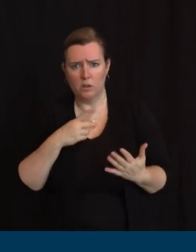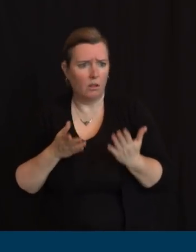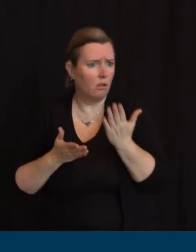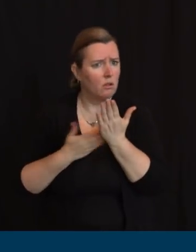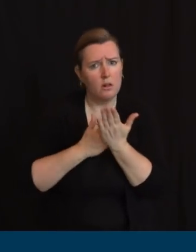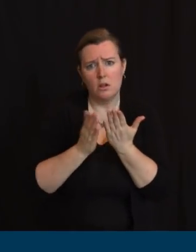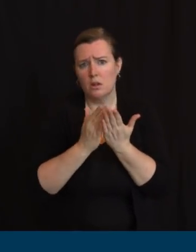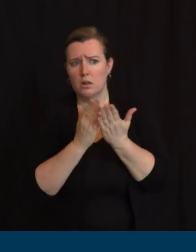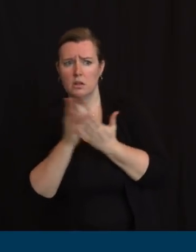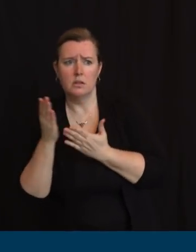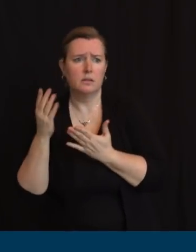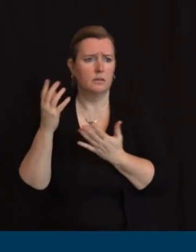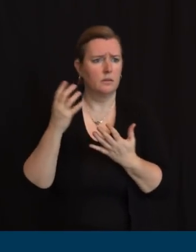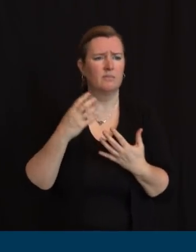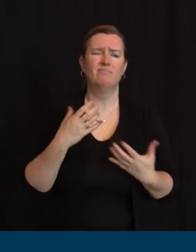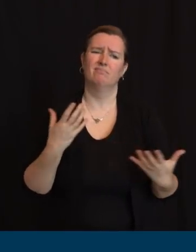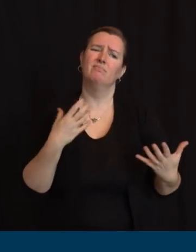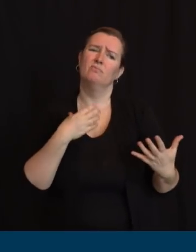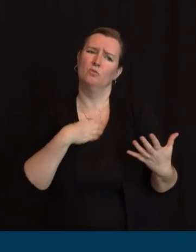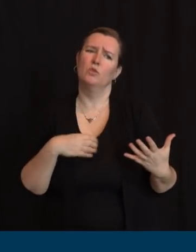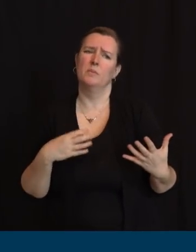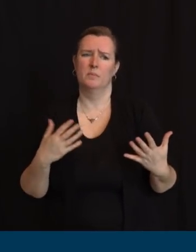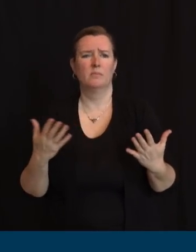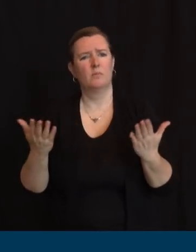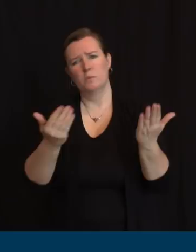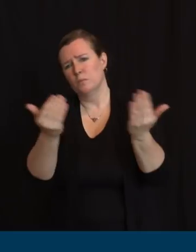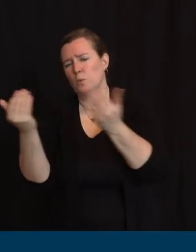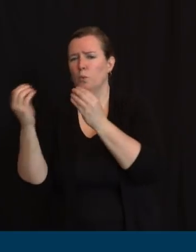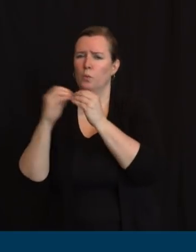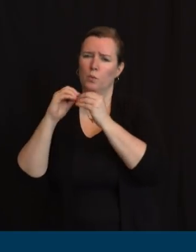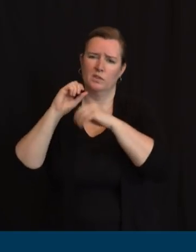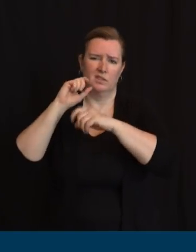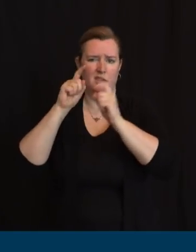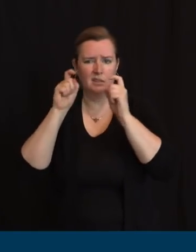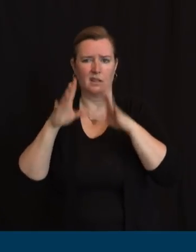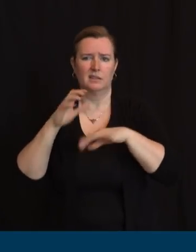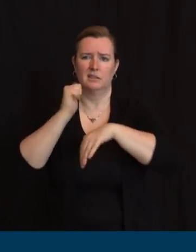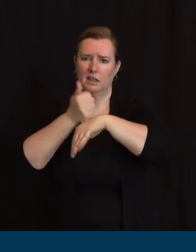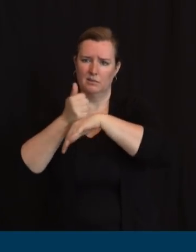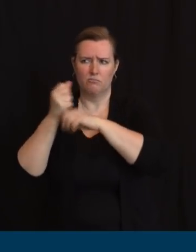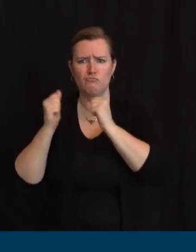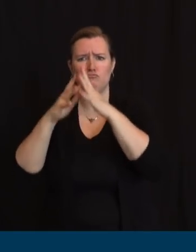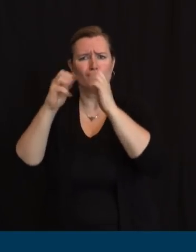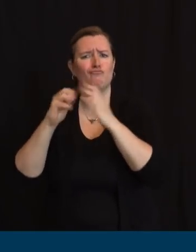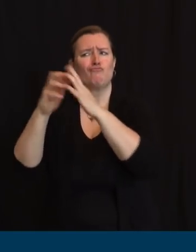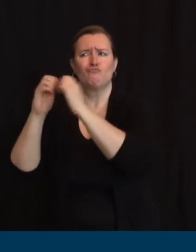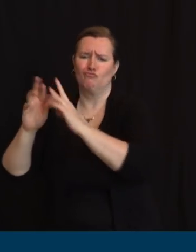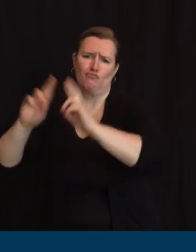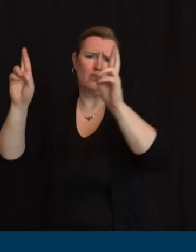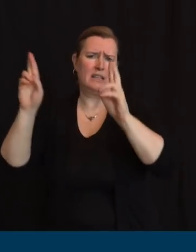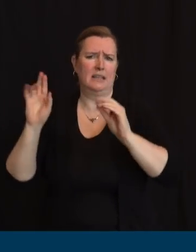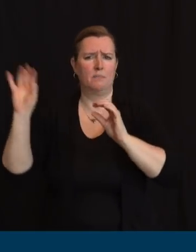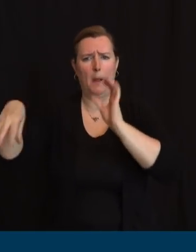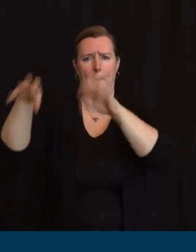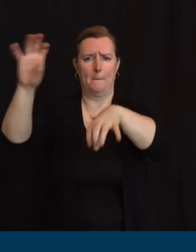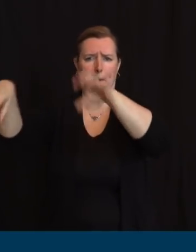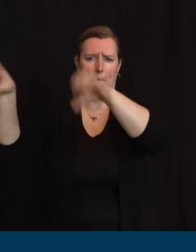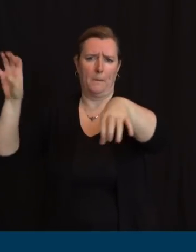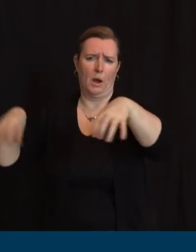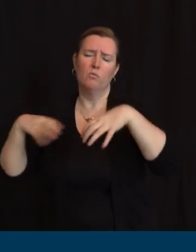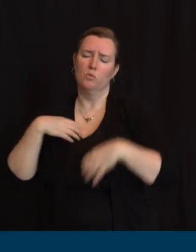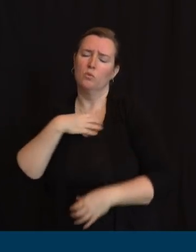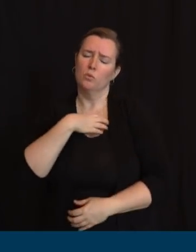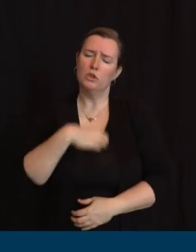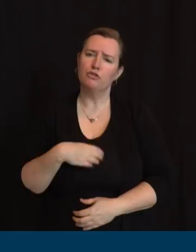to be a lot bigger, a lot more inclusive, a lot more resources for testing. And we can't begin